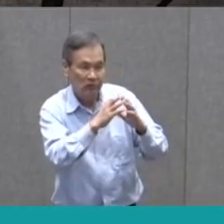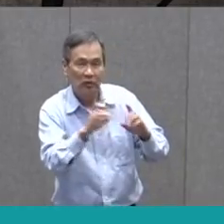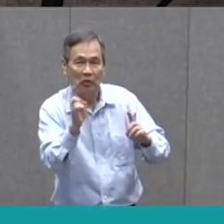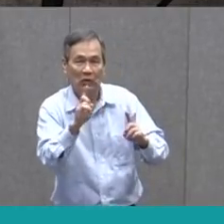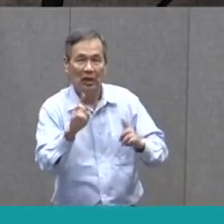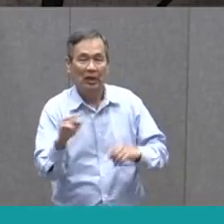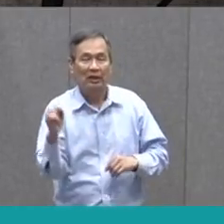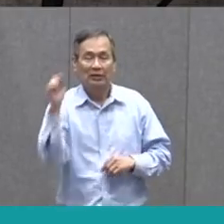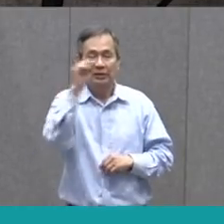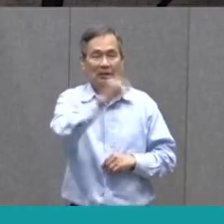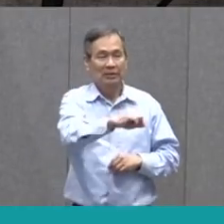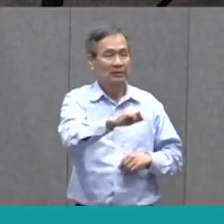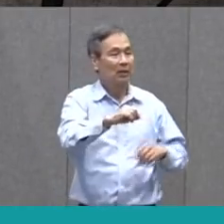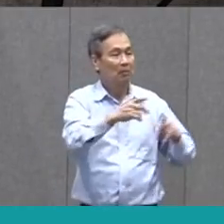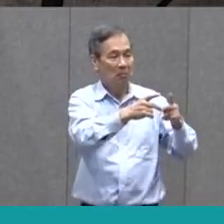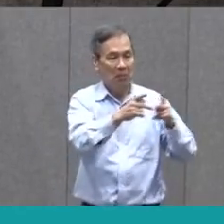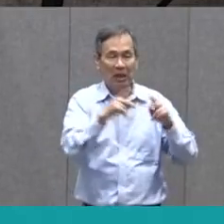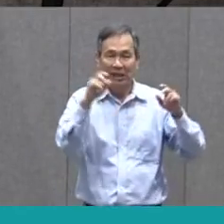to work.